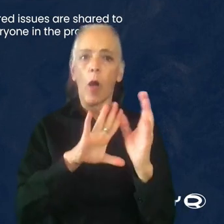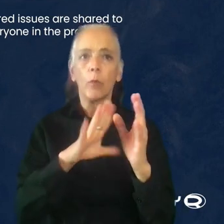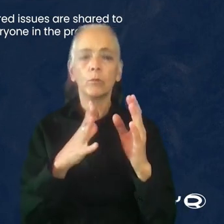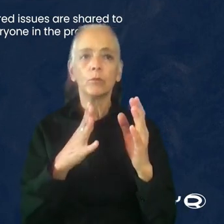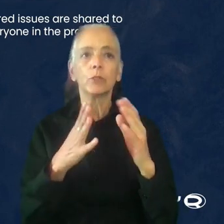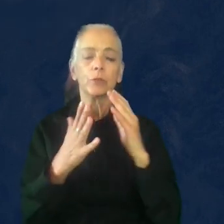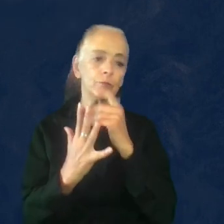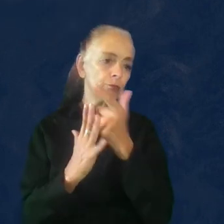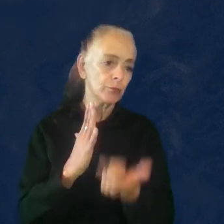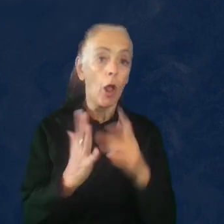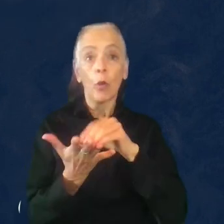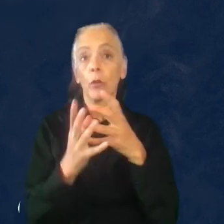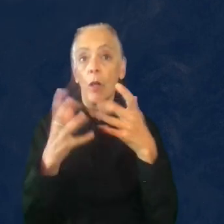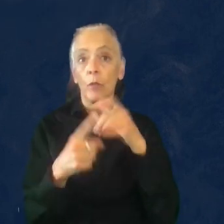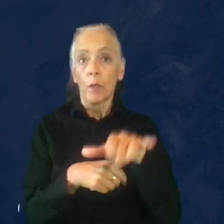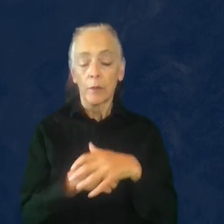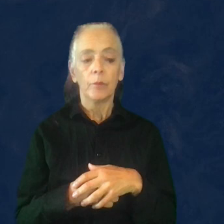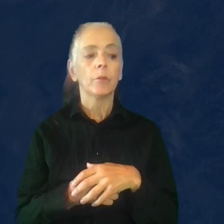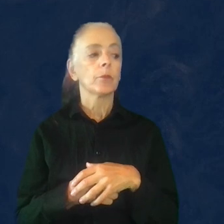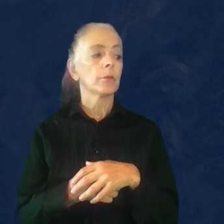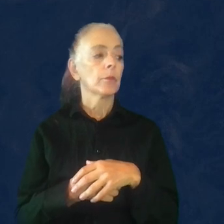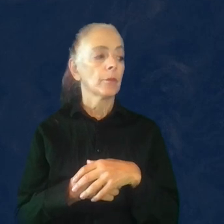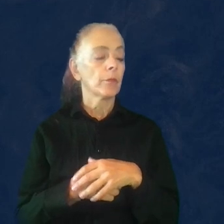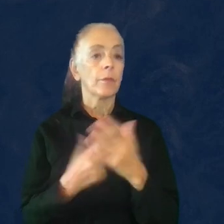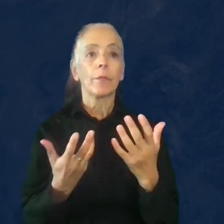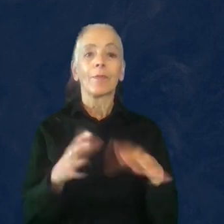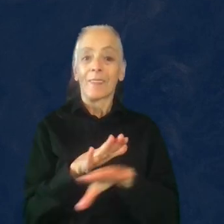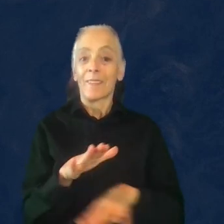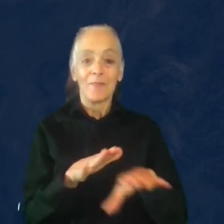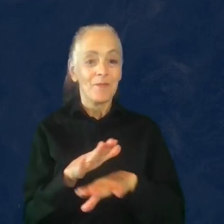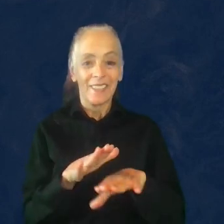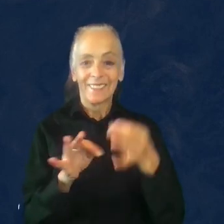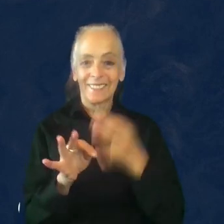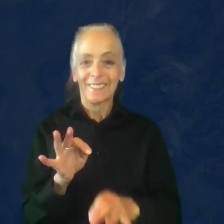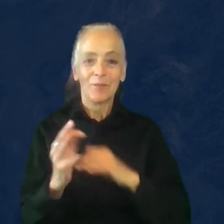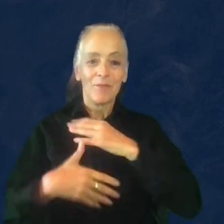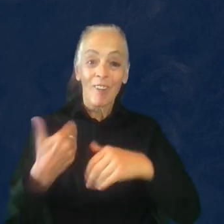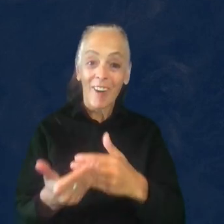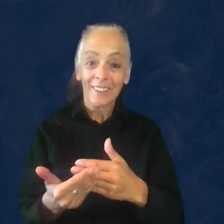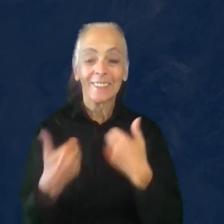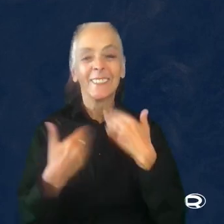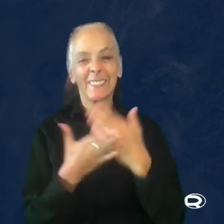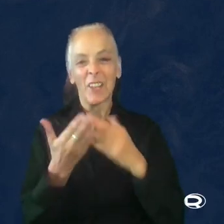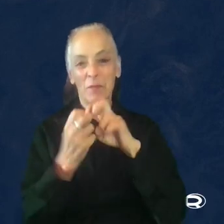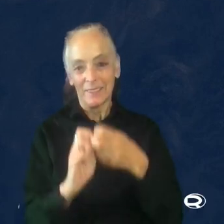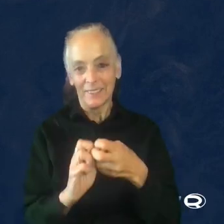a lot from doing that. And this basic, simple process had some issues.